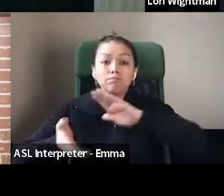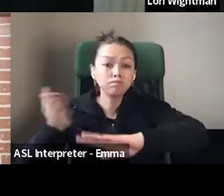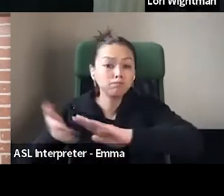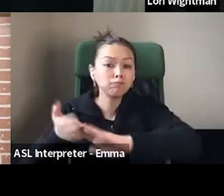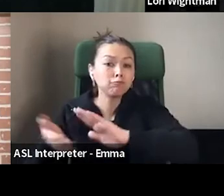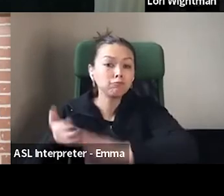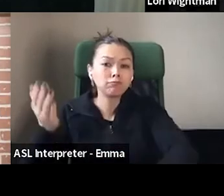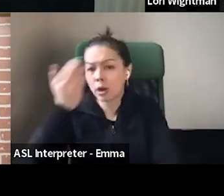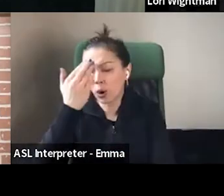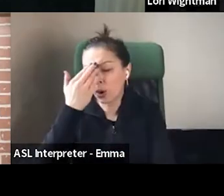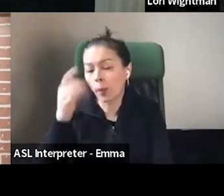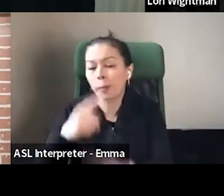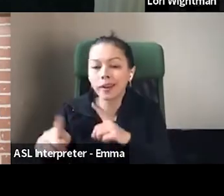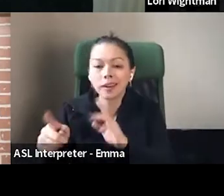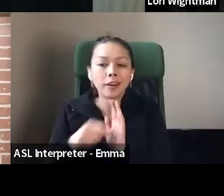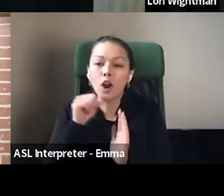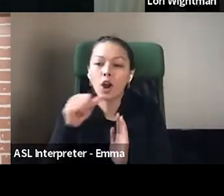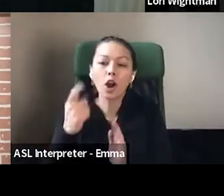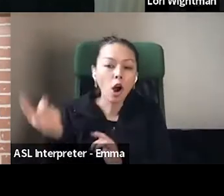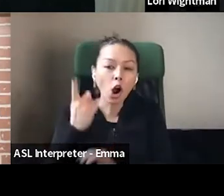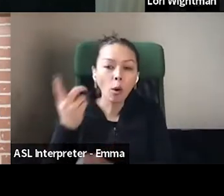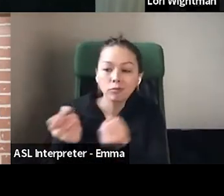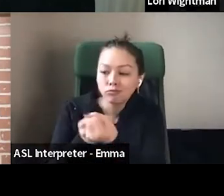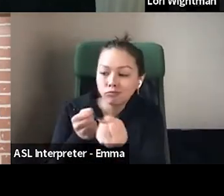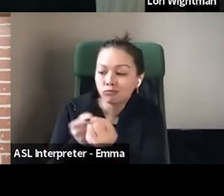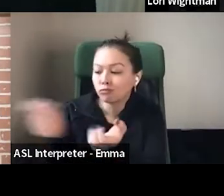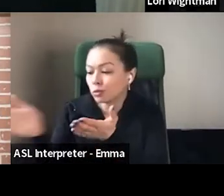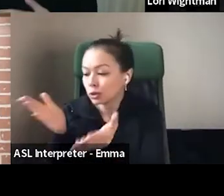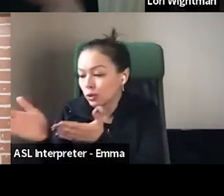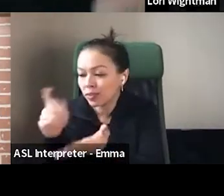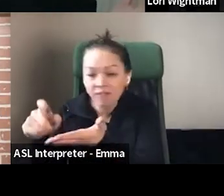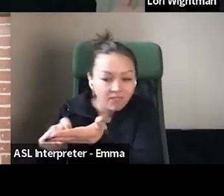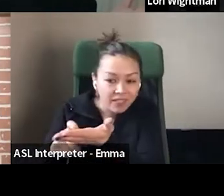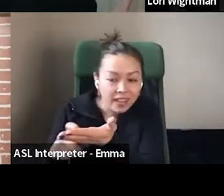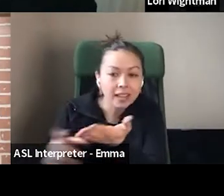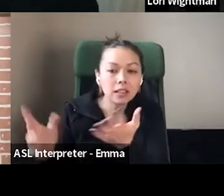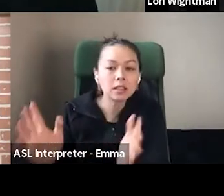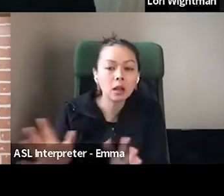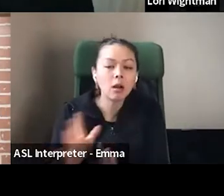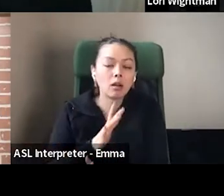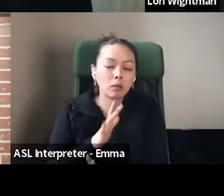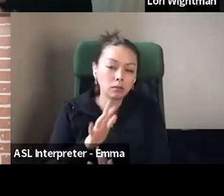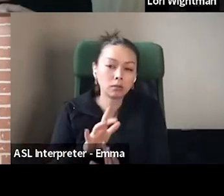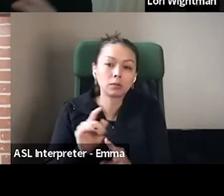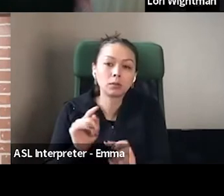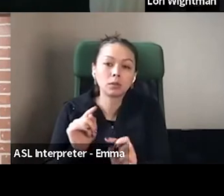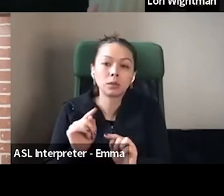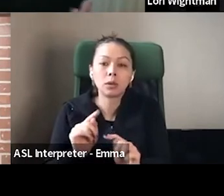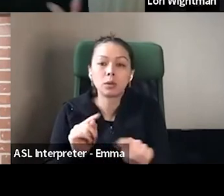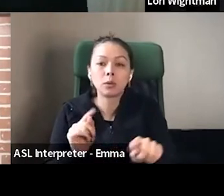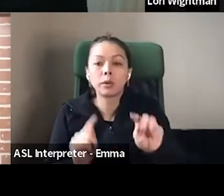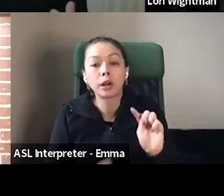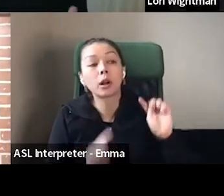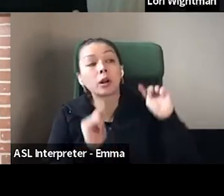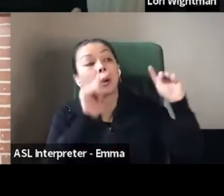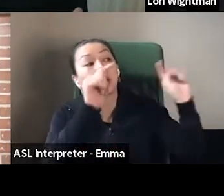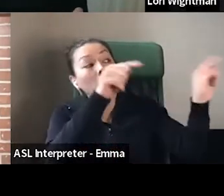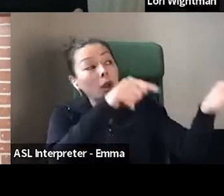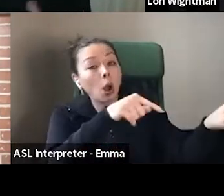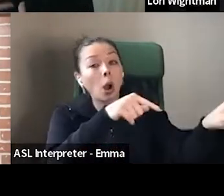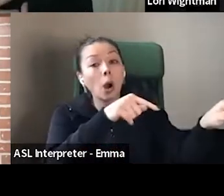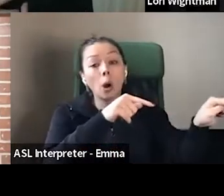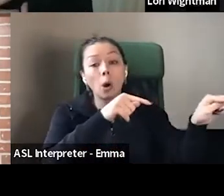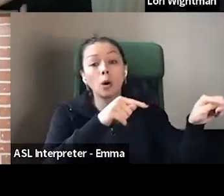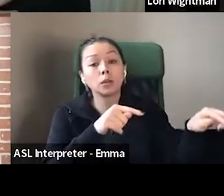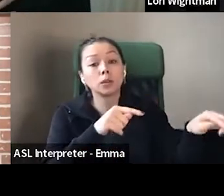serviced. So, um, I did have to make that clear for people when we were out in the open that we are a little bookstore and not associated with the